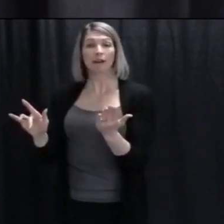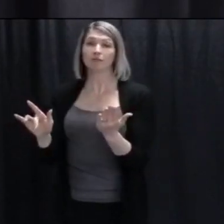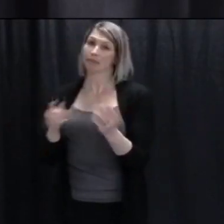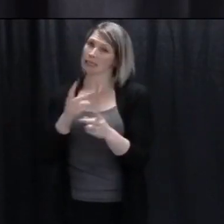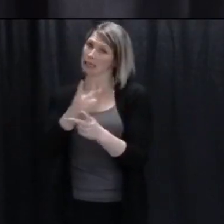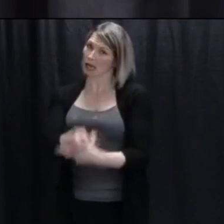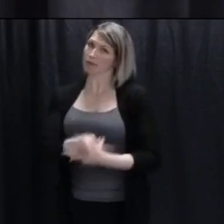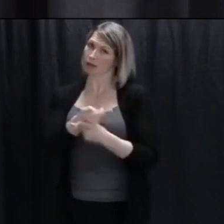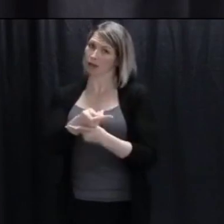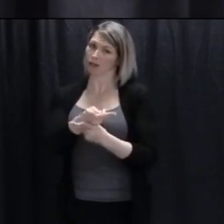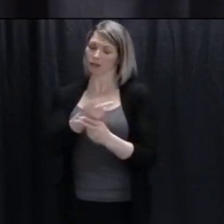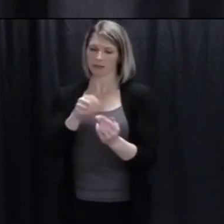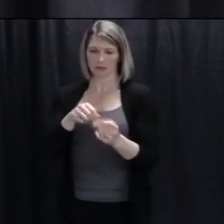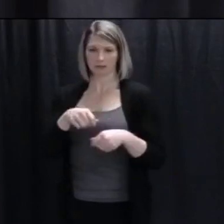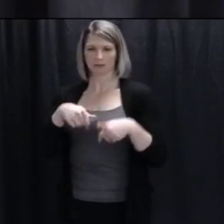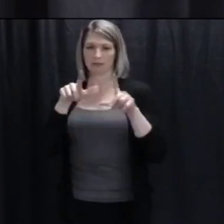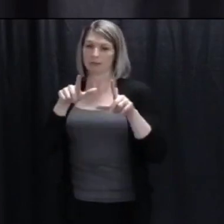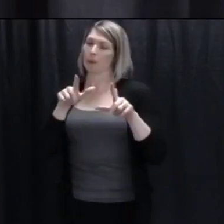careful when you use these applications.